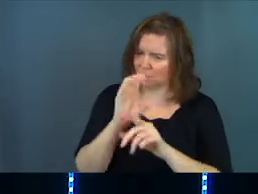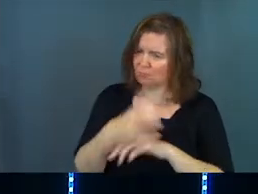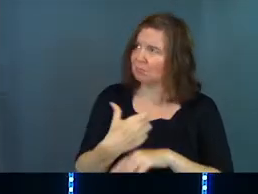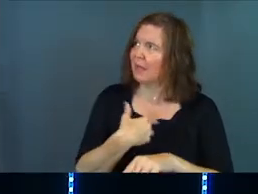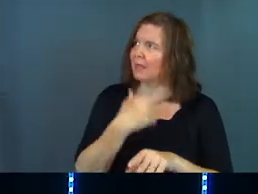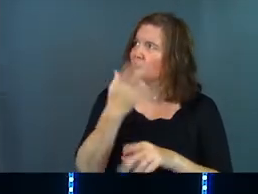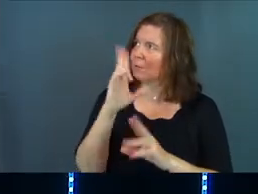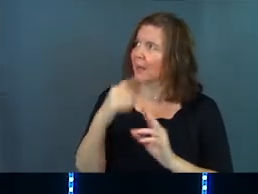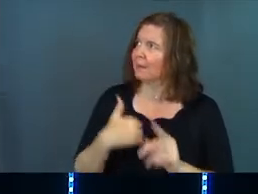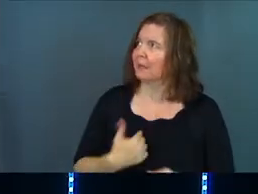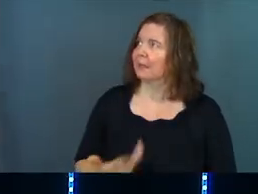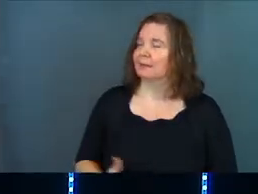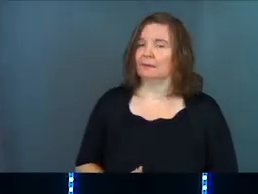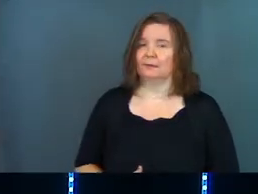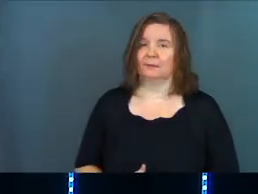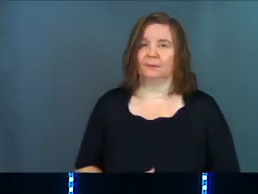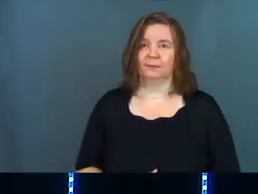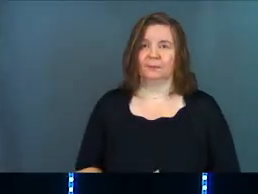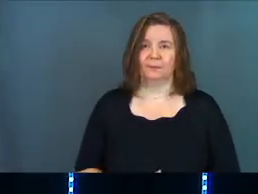make them respect me?